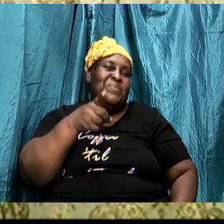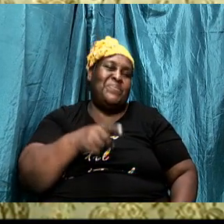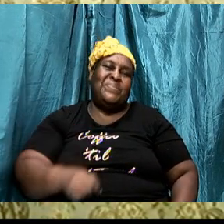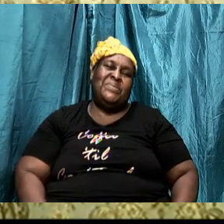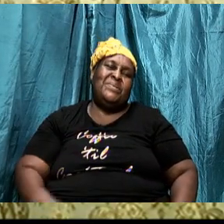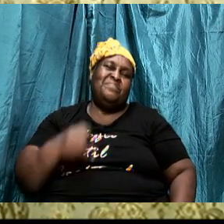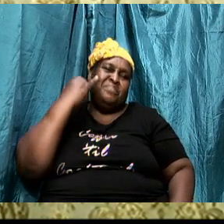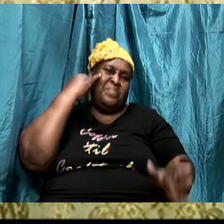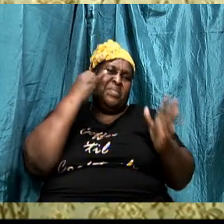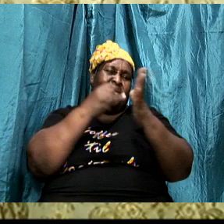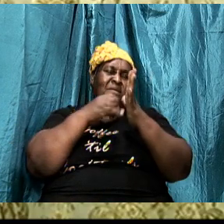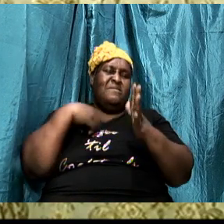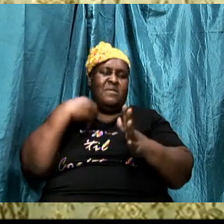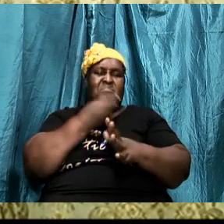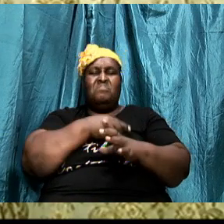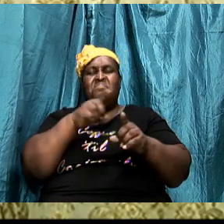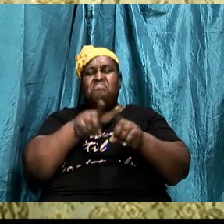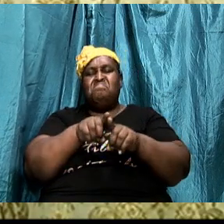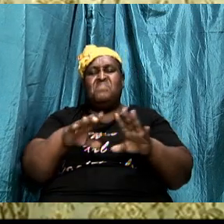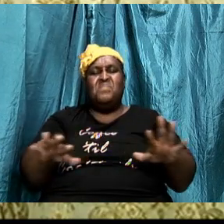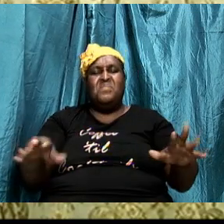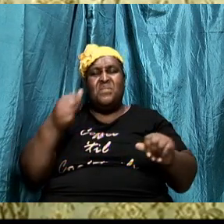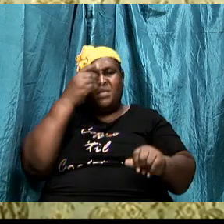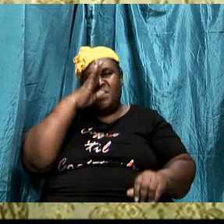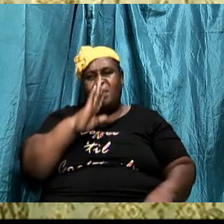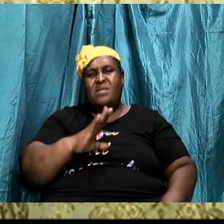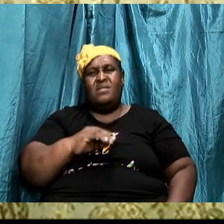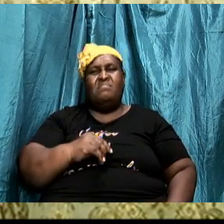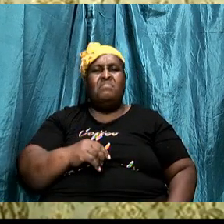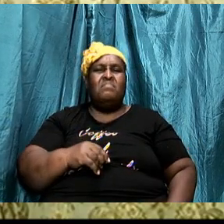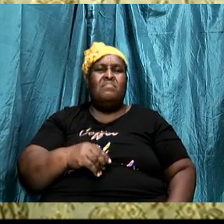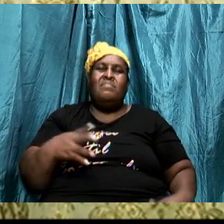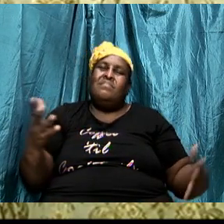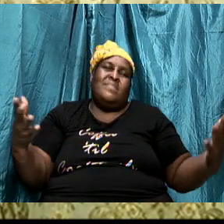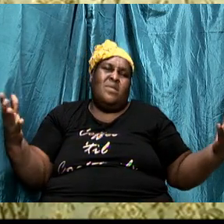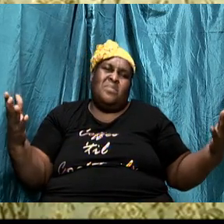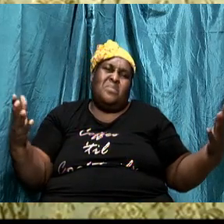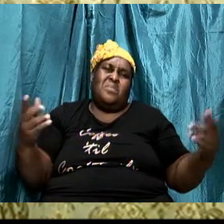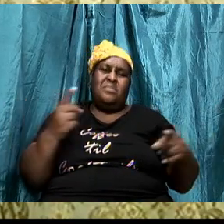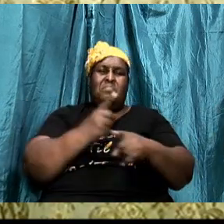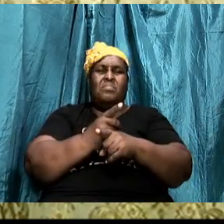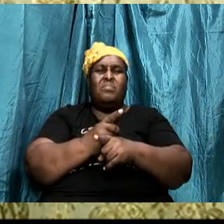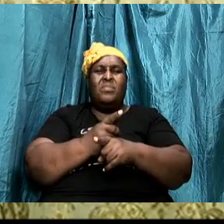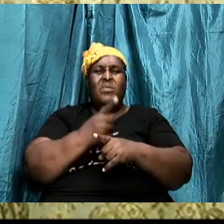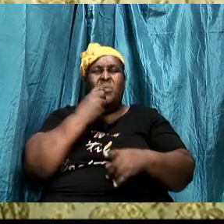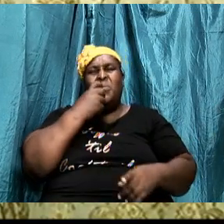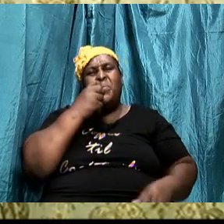us as children of God what would your answer be who are you